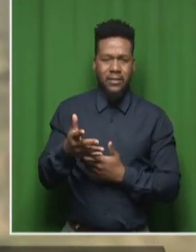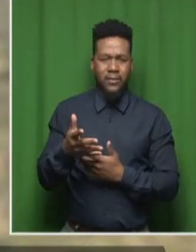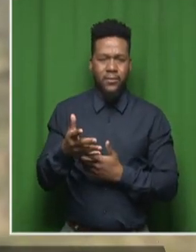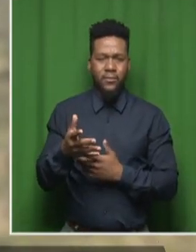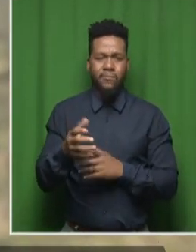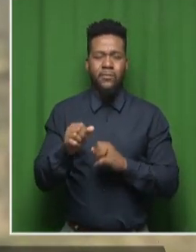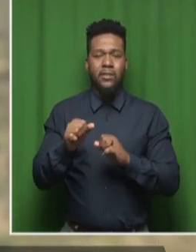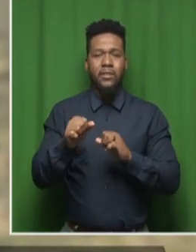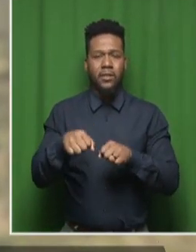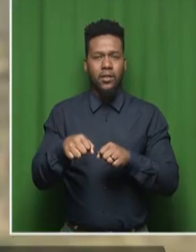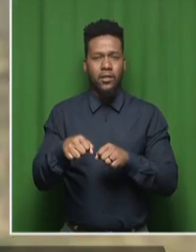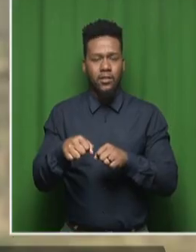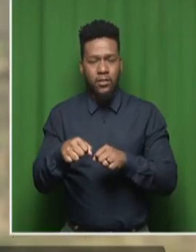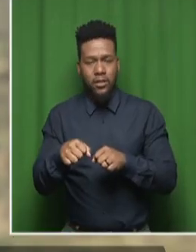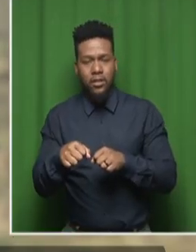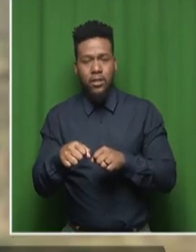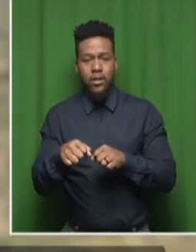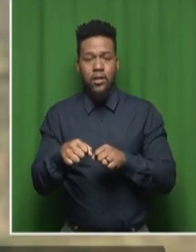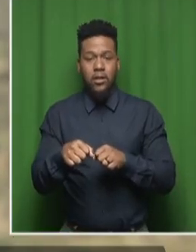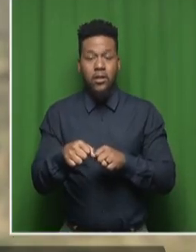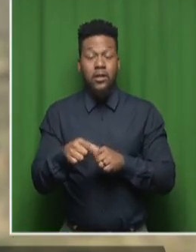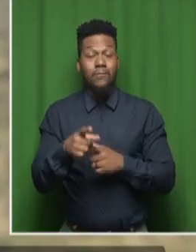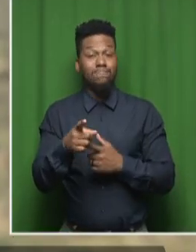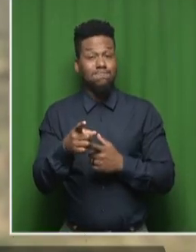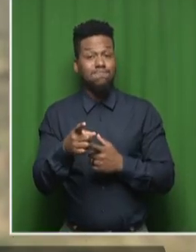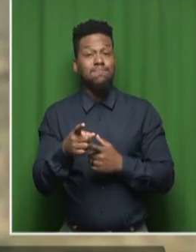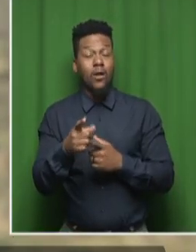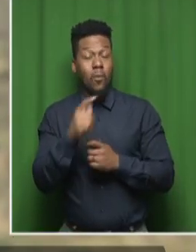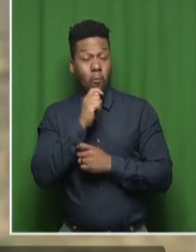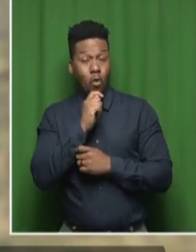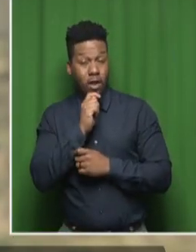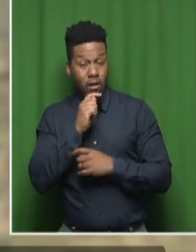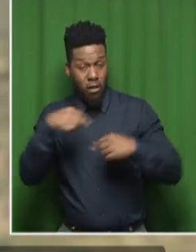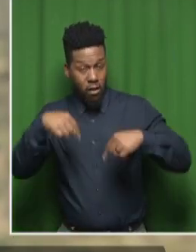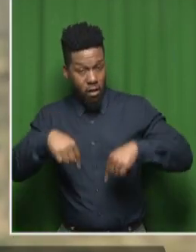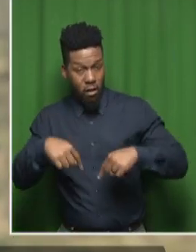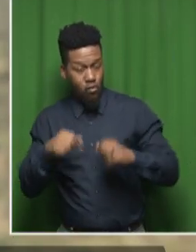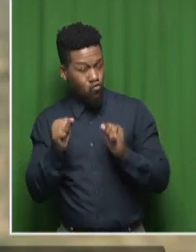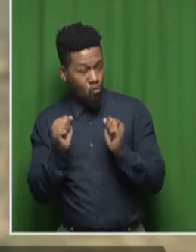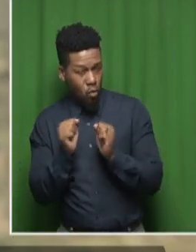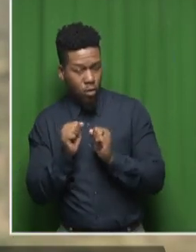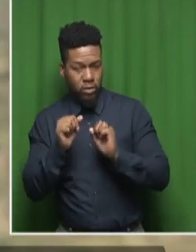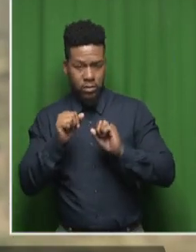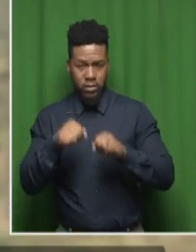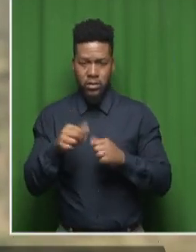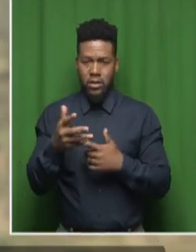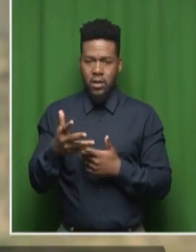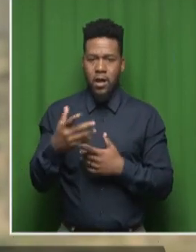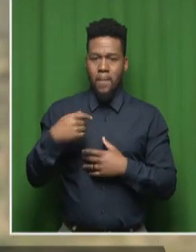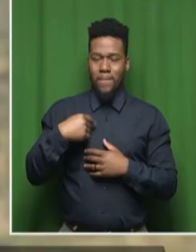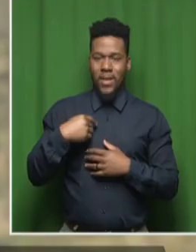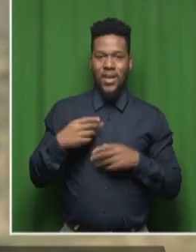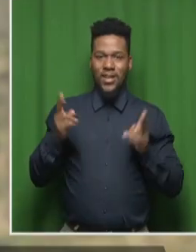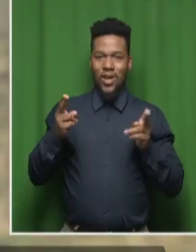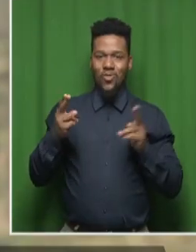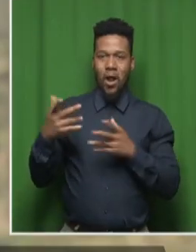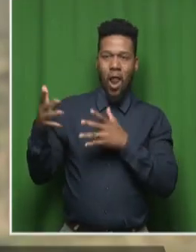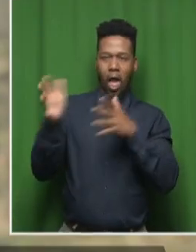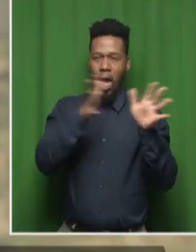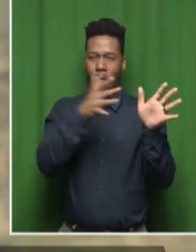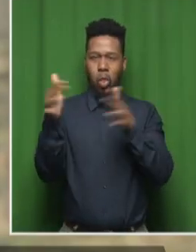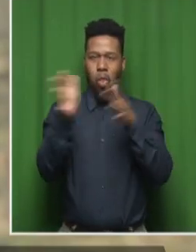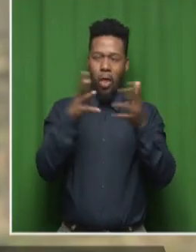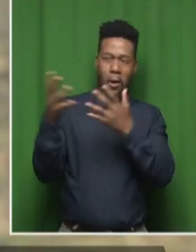North Cape province. It is a crisp start to this morning. And I've had a natural hair dryer this morning because it's so